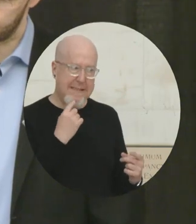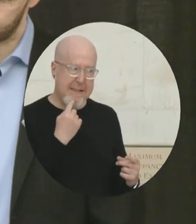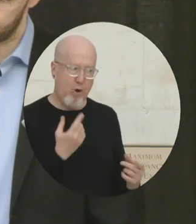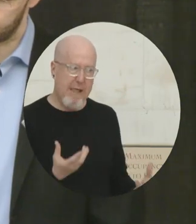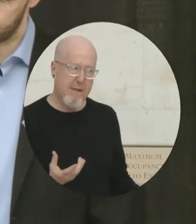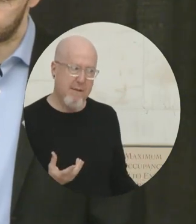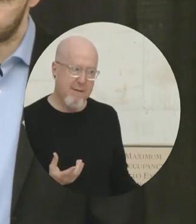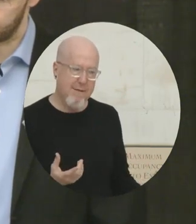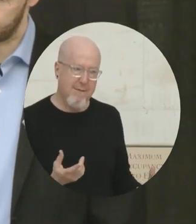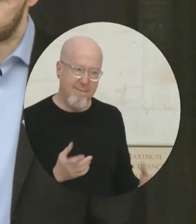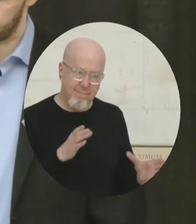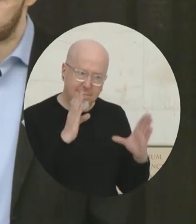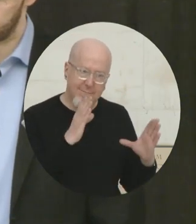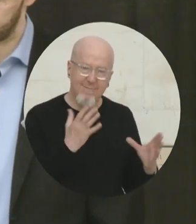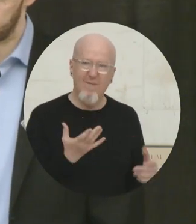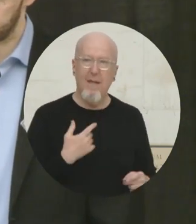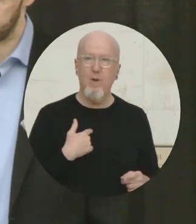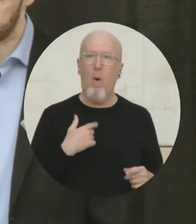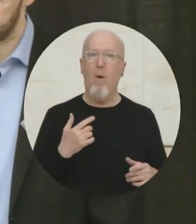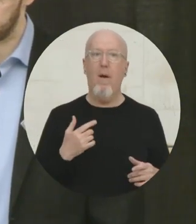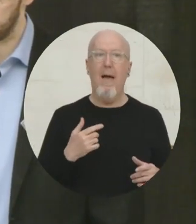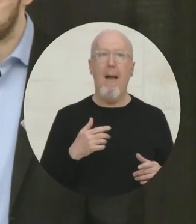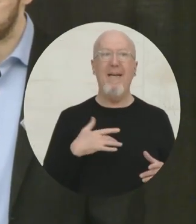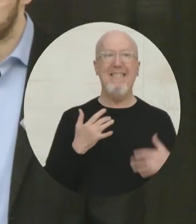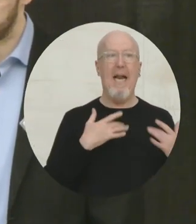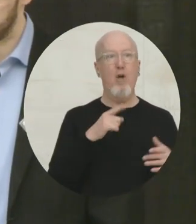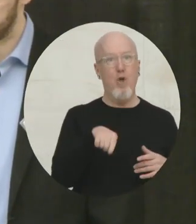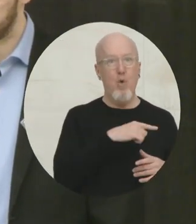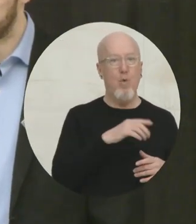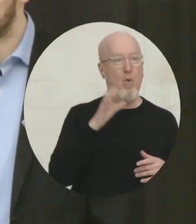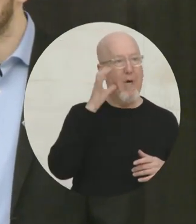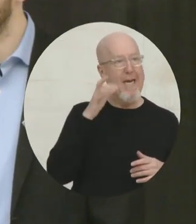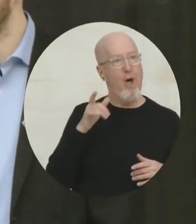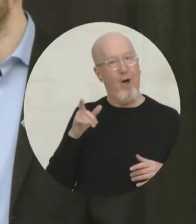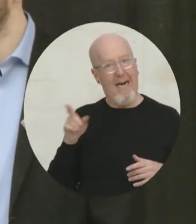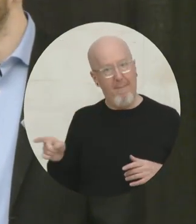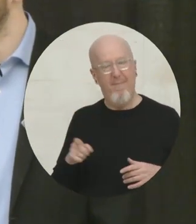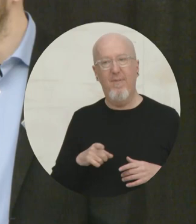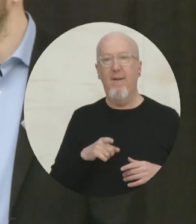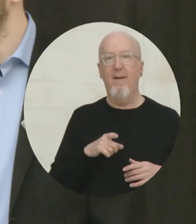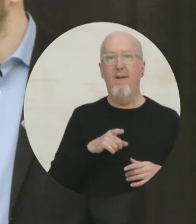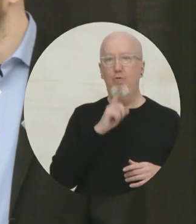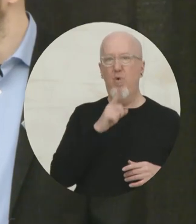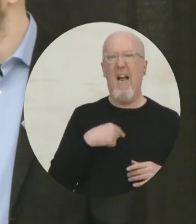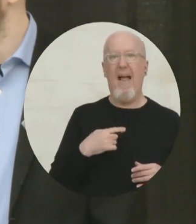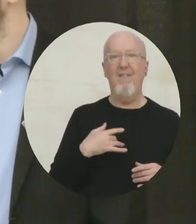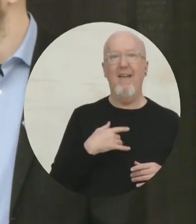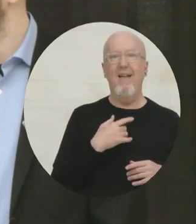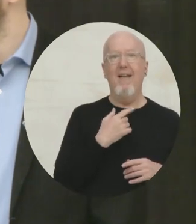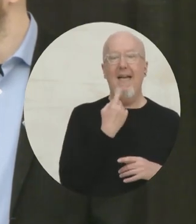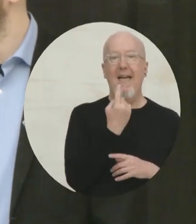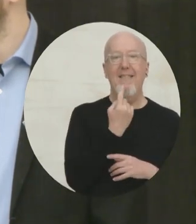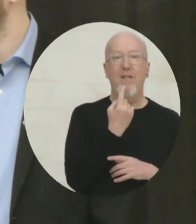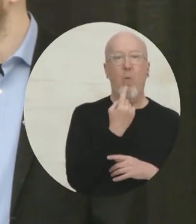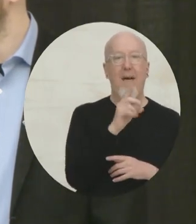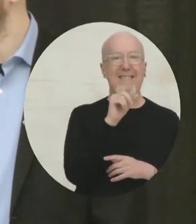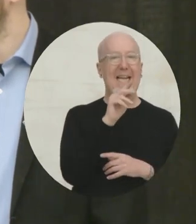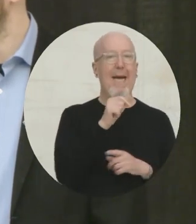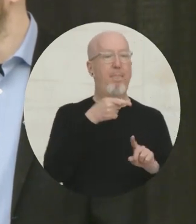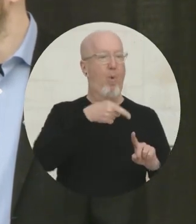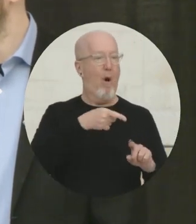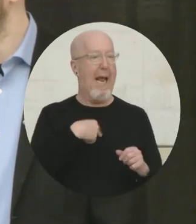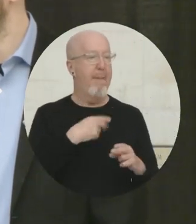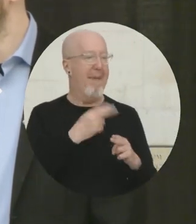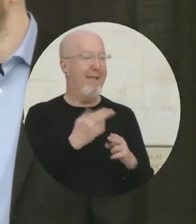So I'm excited for you to hear about his work. Because for me, it is the one data point I point to all the time saying,